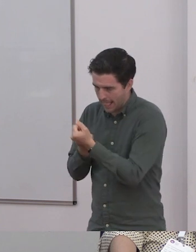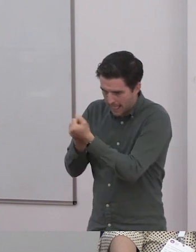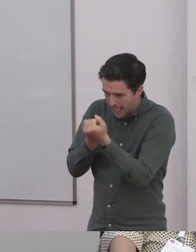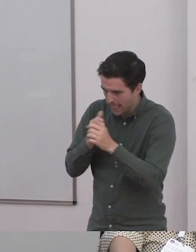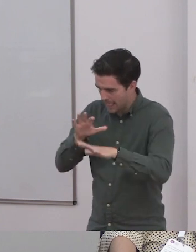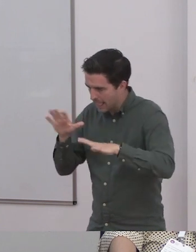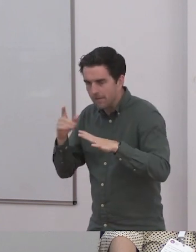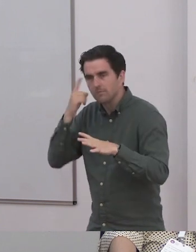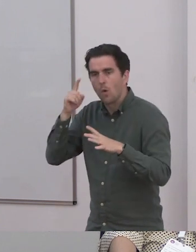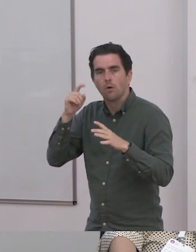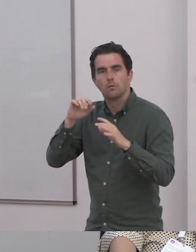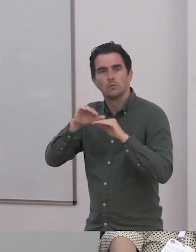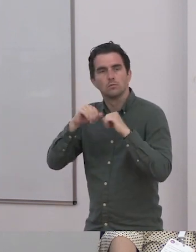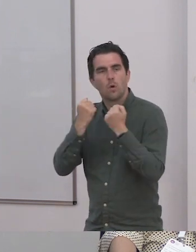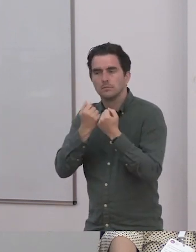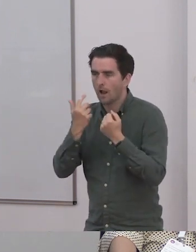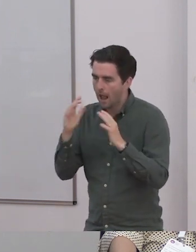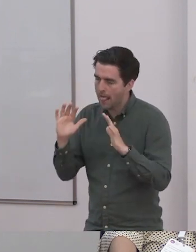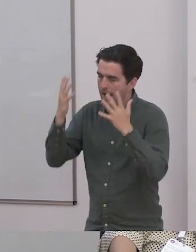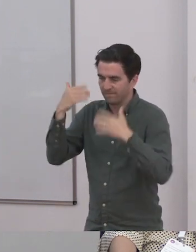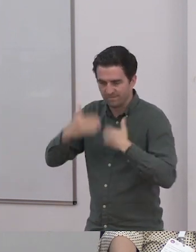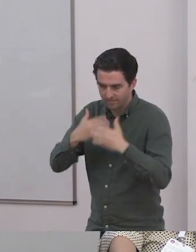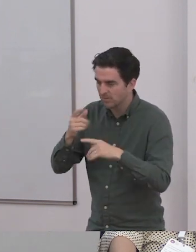So, you know, that's been a huge positive.